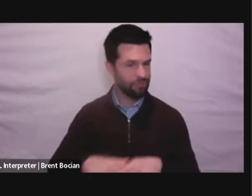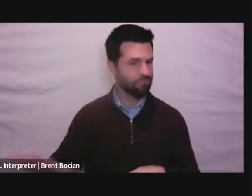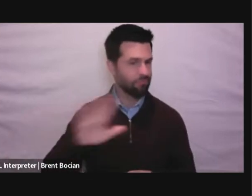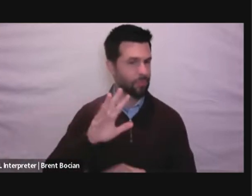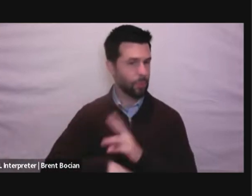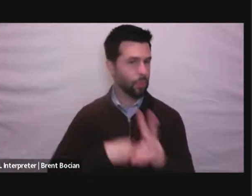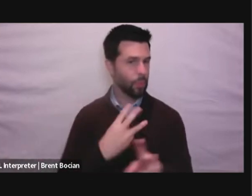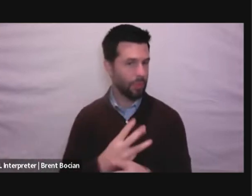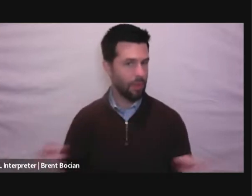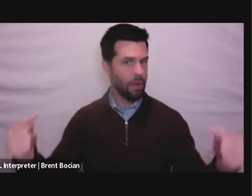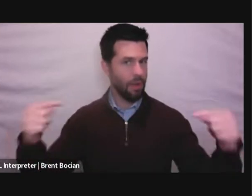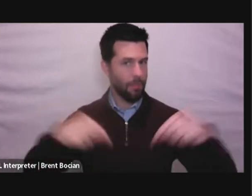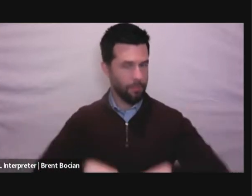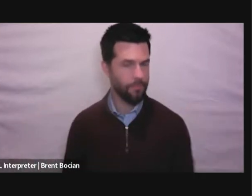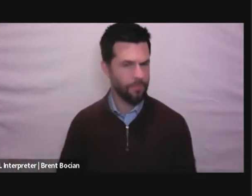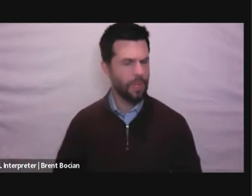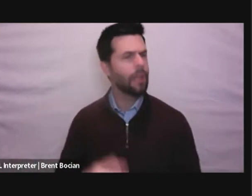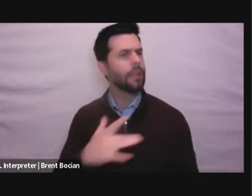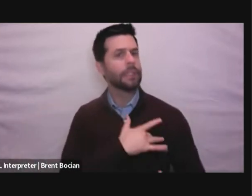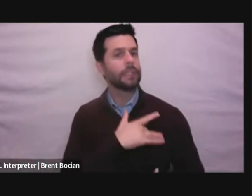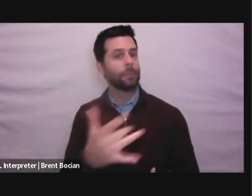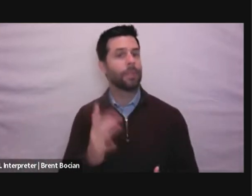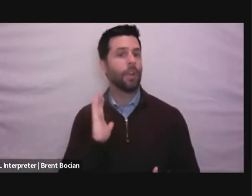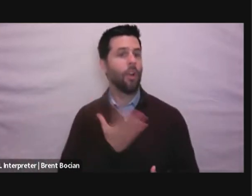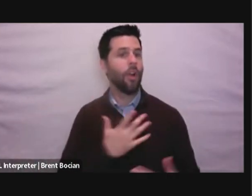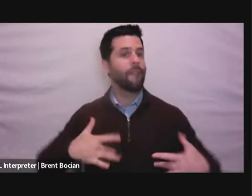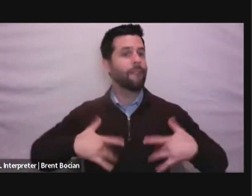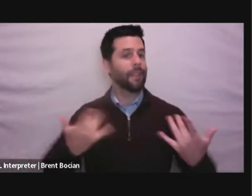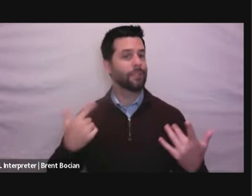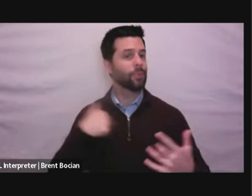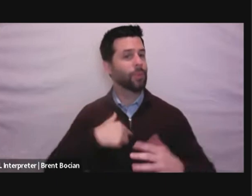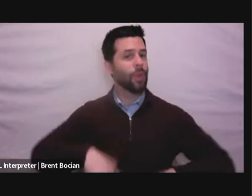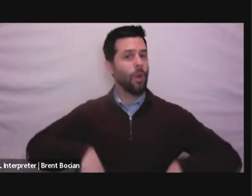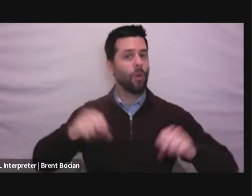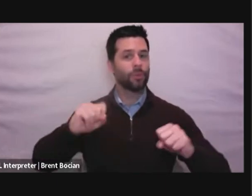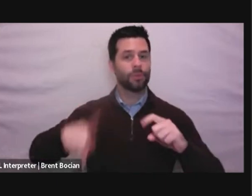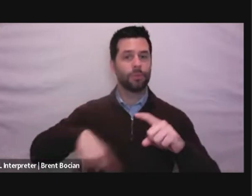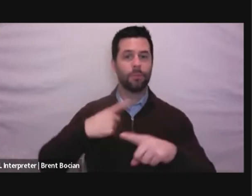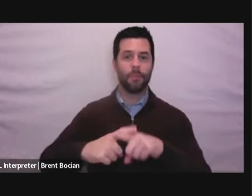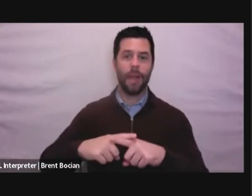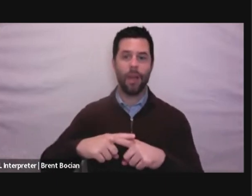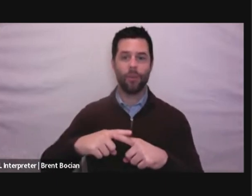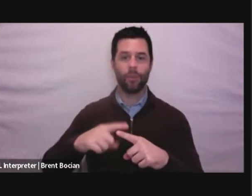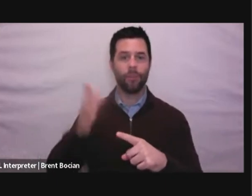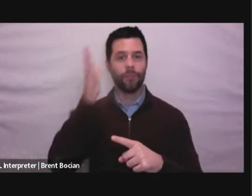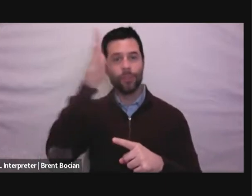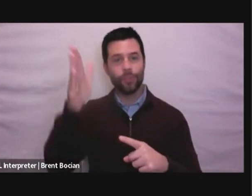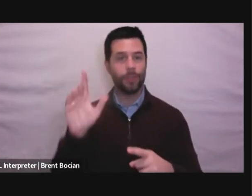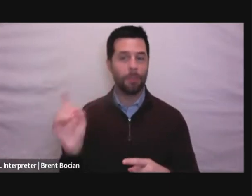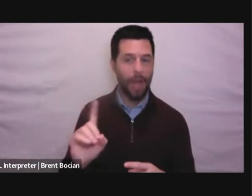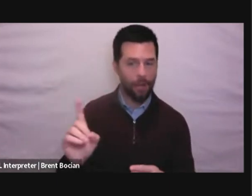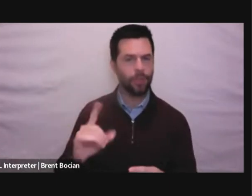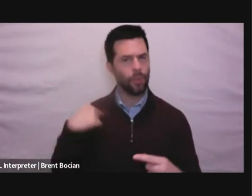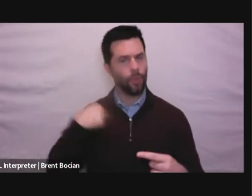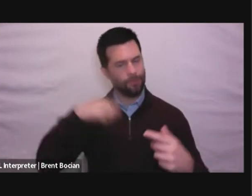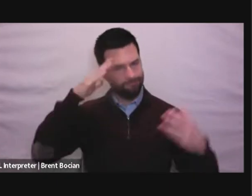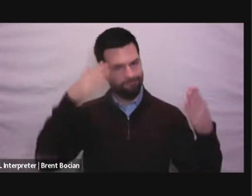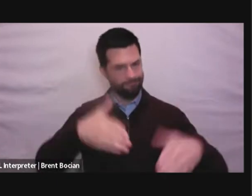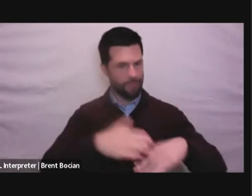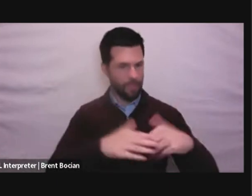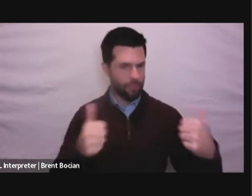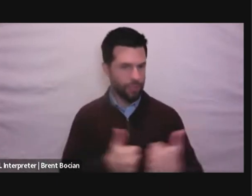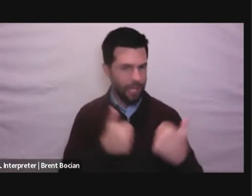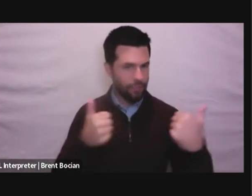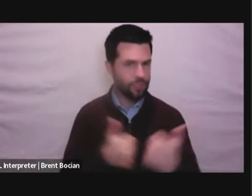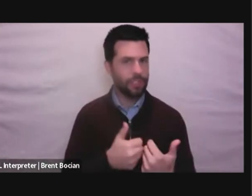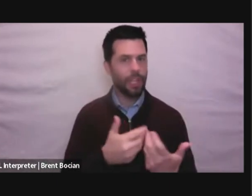usually the events that we have on the future of democracy tend to focus on the challenges and the and the concerning trends.